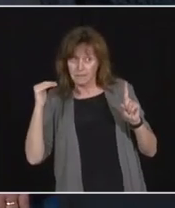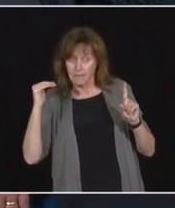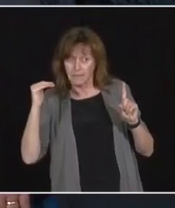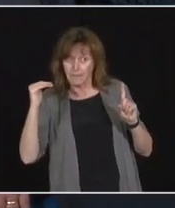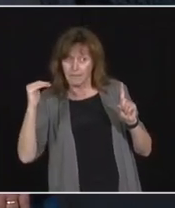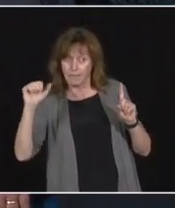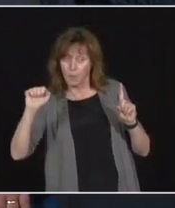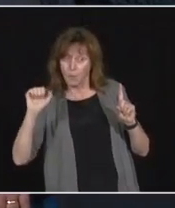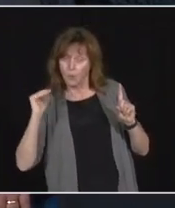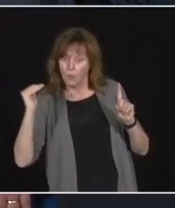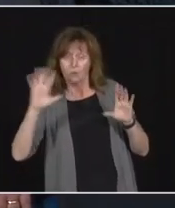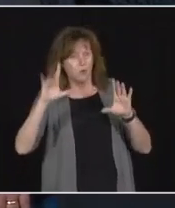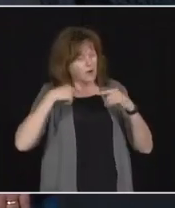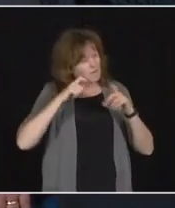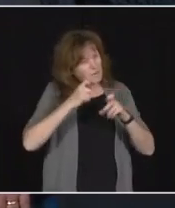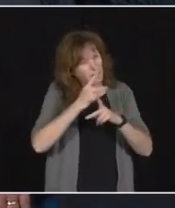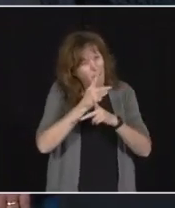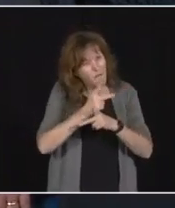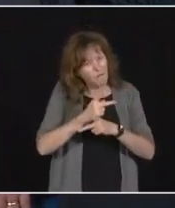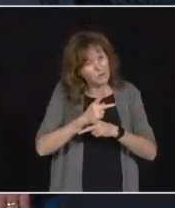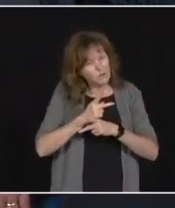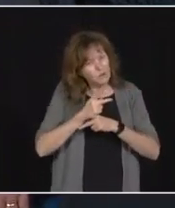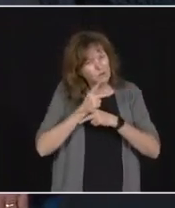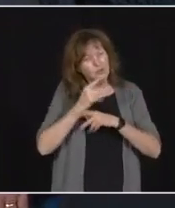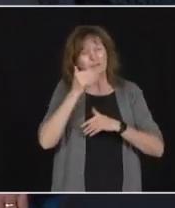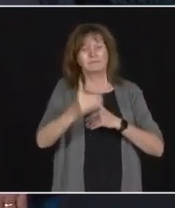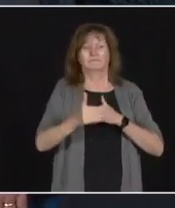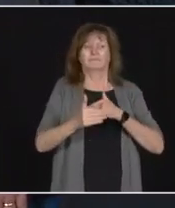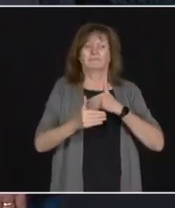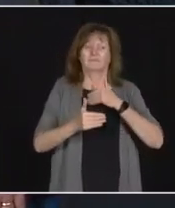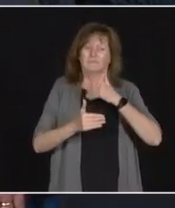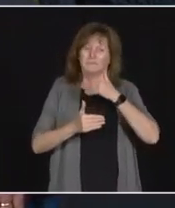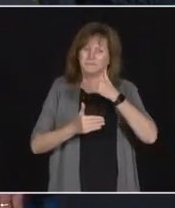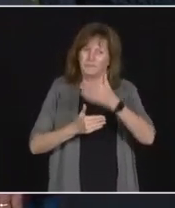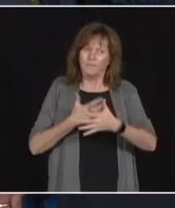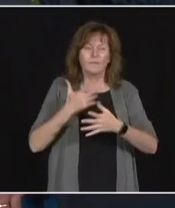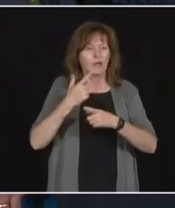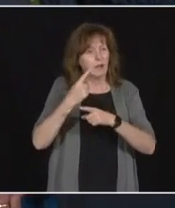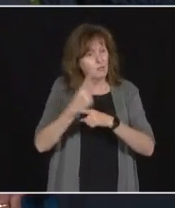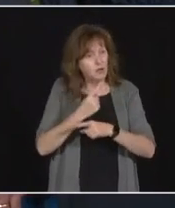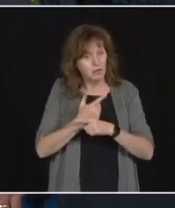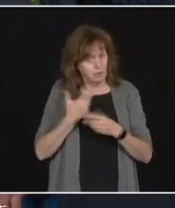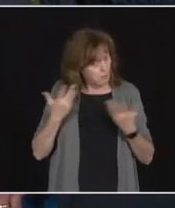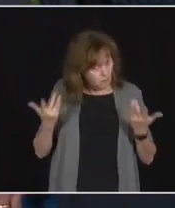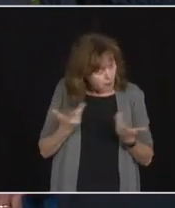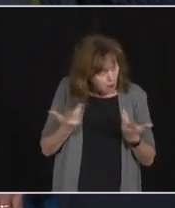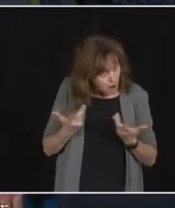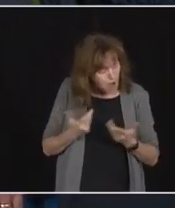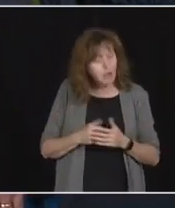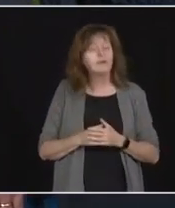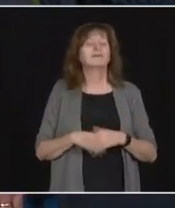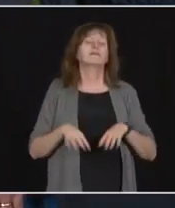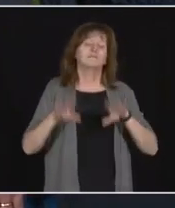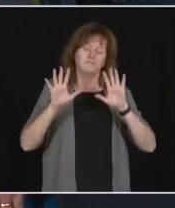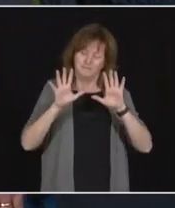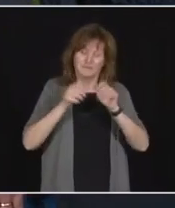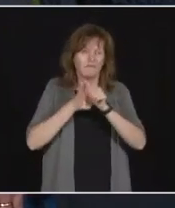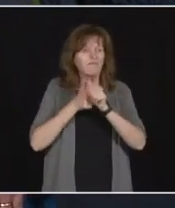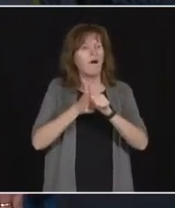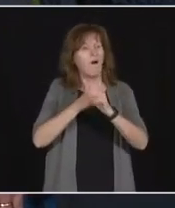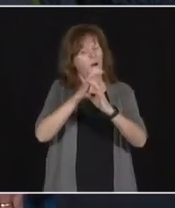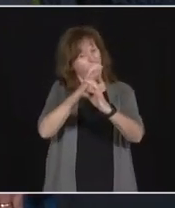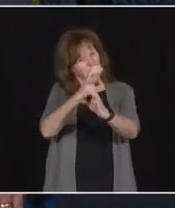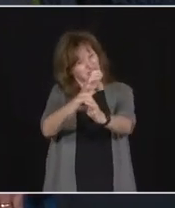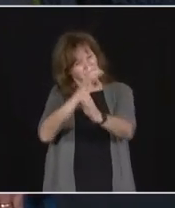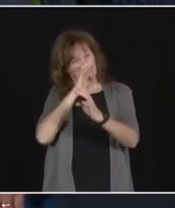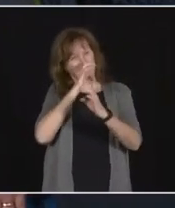carefully and correctly. And that means full adherence to infection prevention and control procedures by